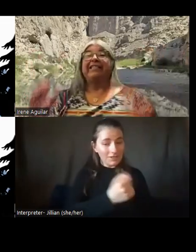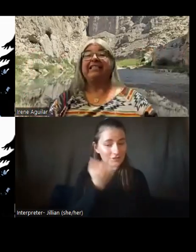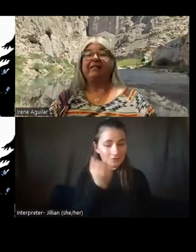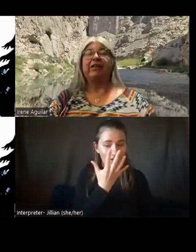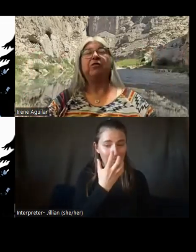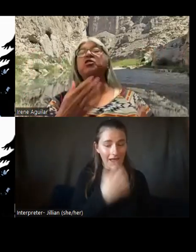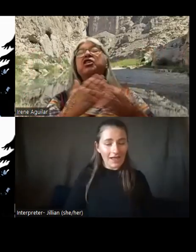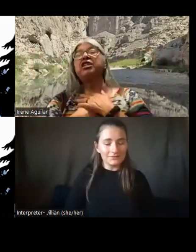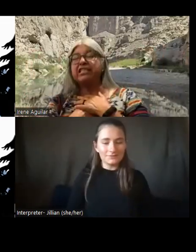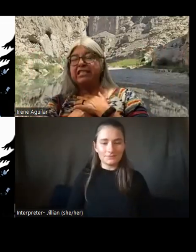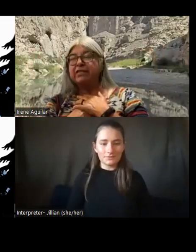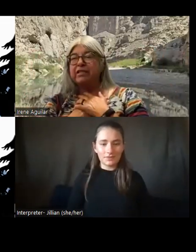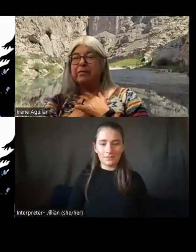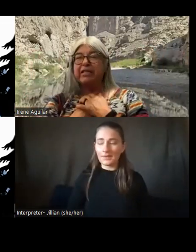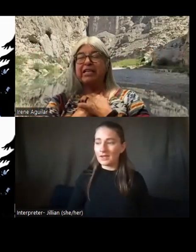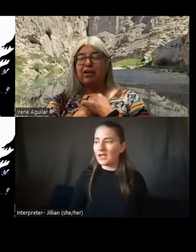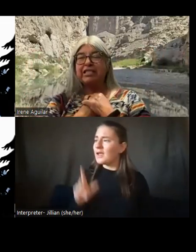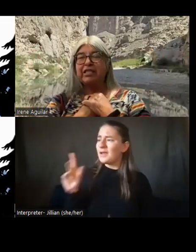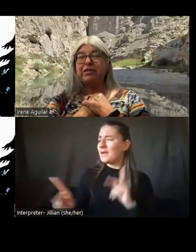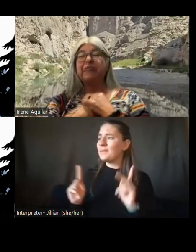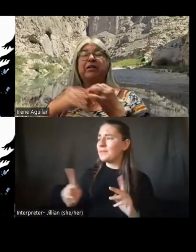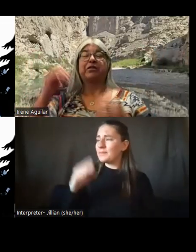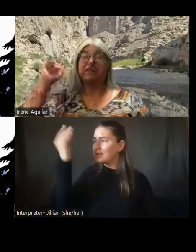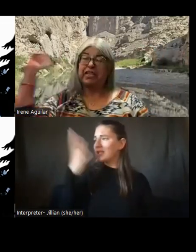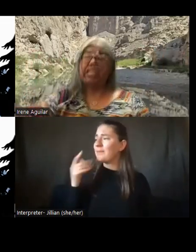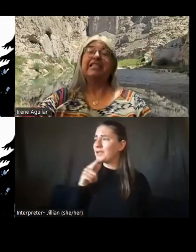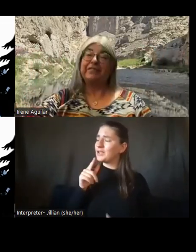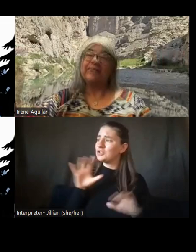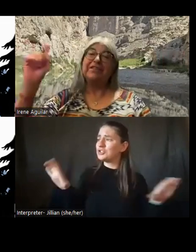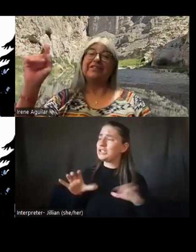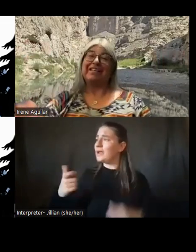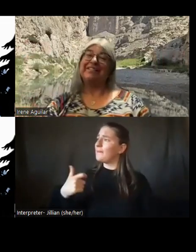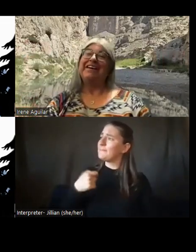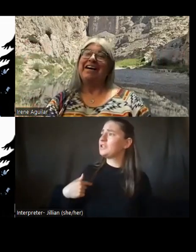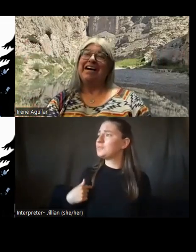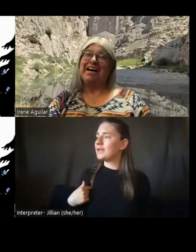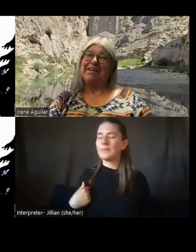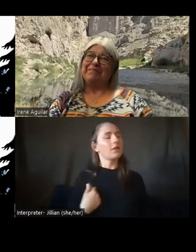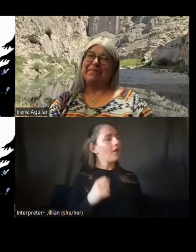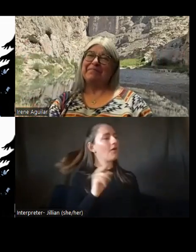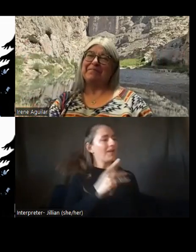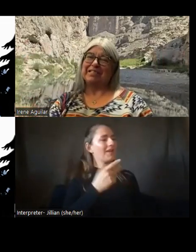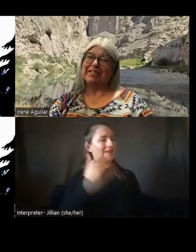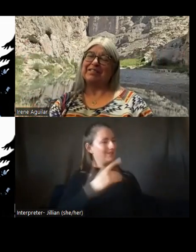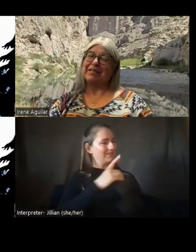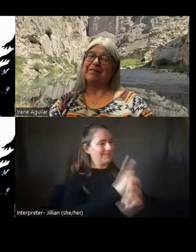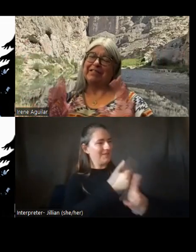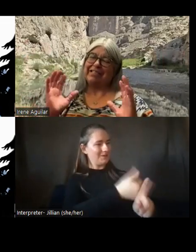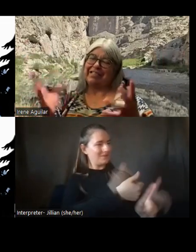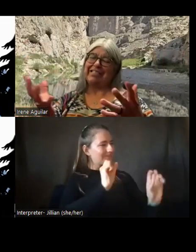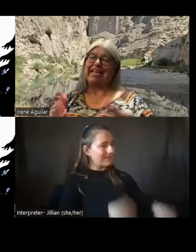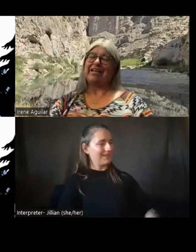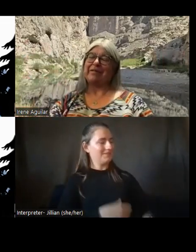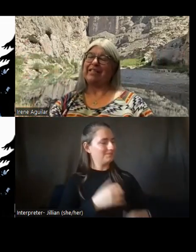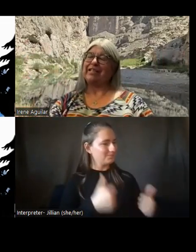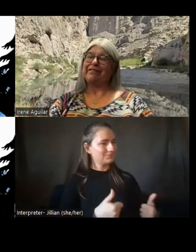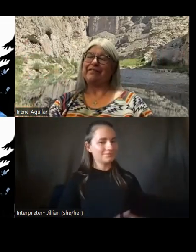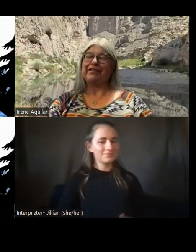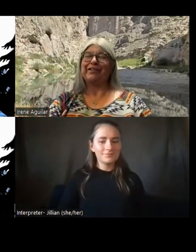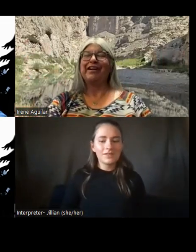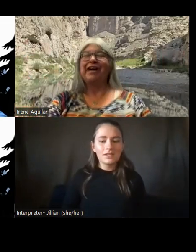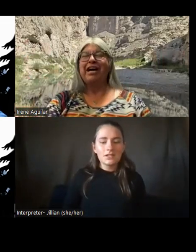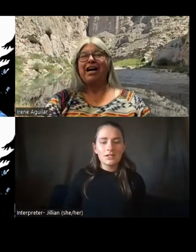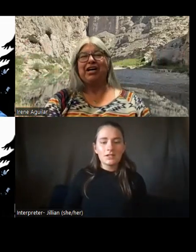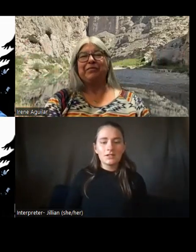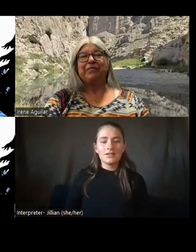God, she did this. I'm like, Oh good. So somebody tries to do something to her. She can defend herself. Um, so some of it is that my love